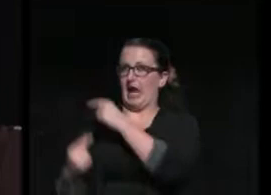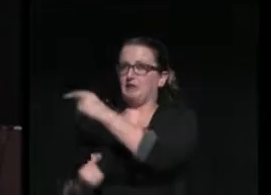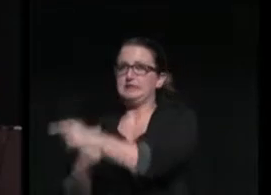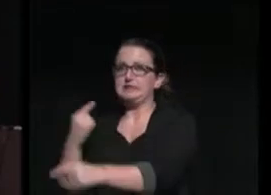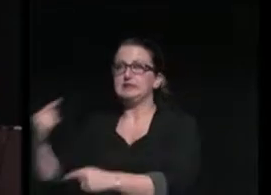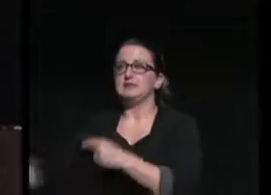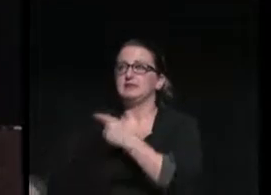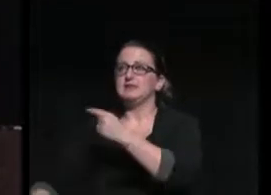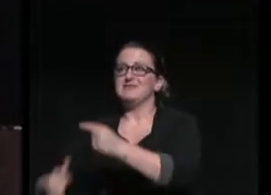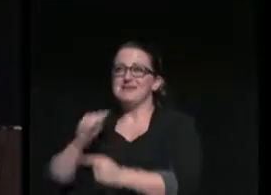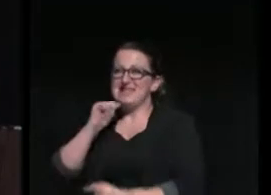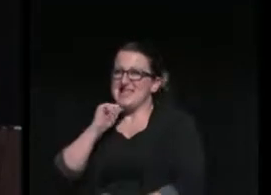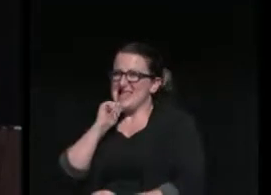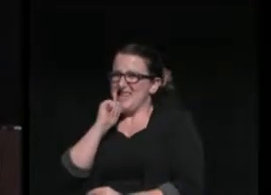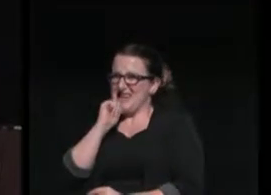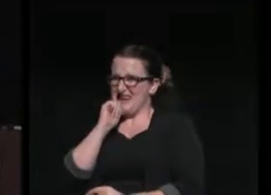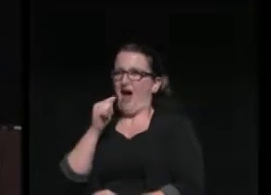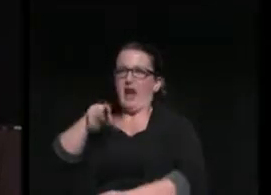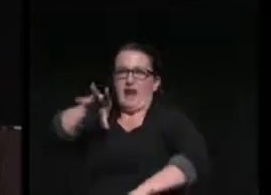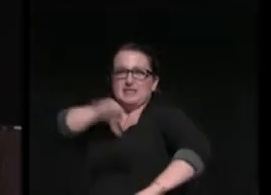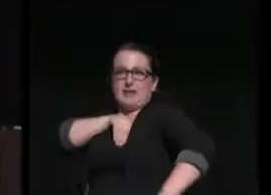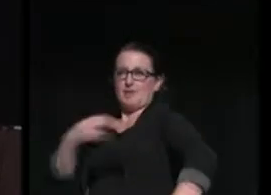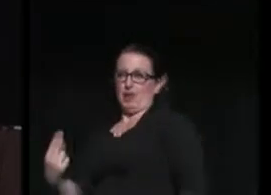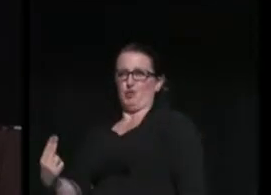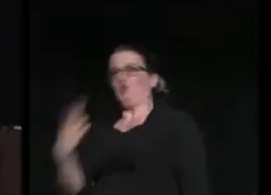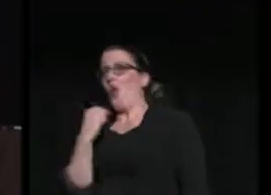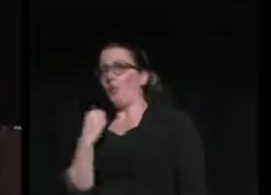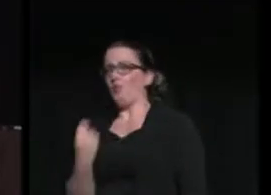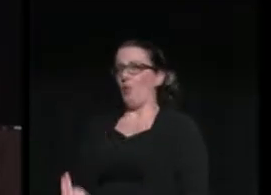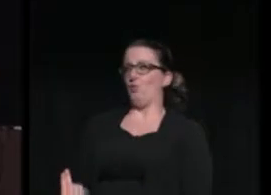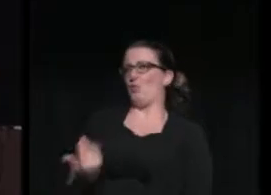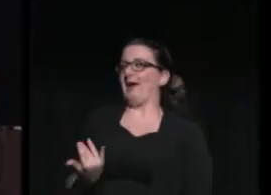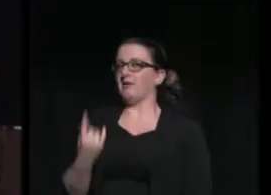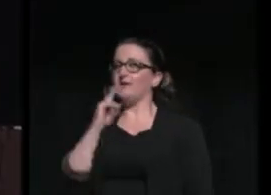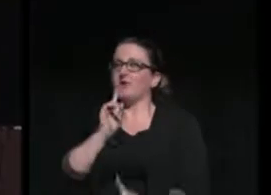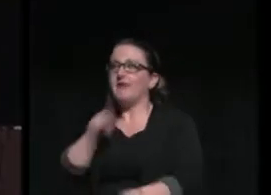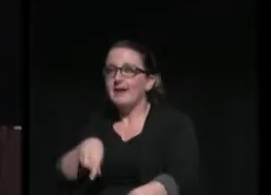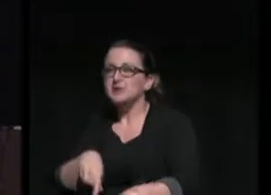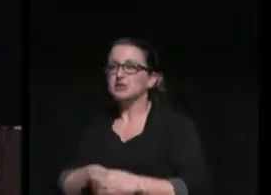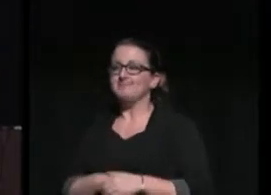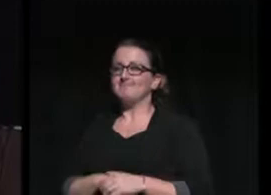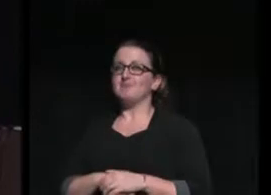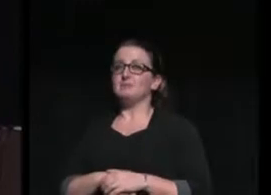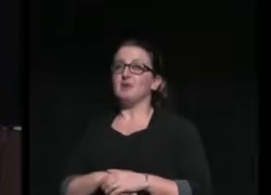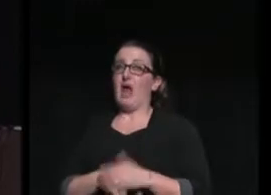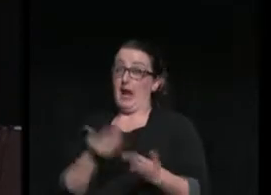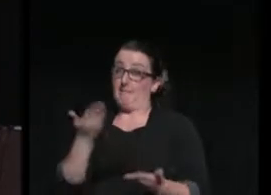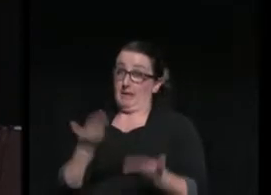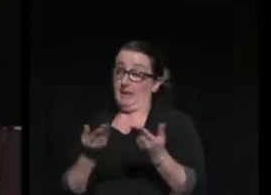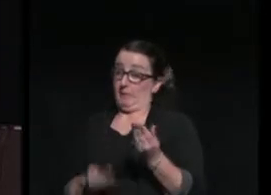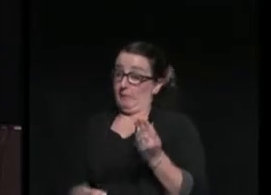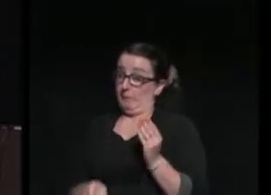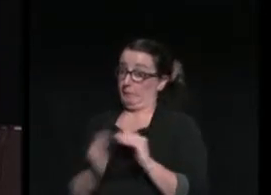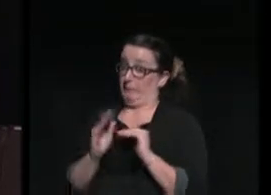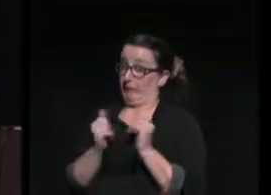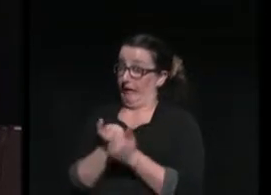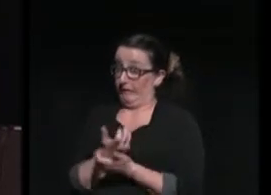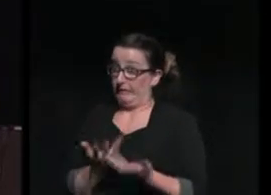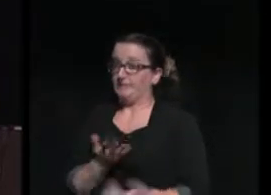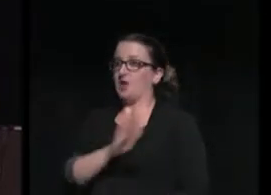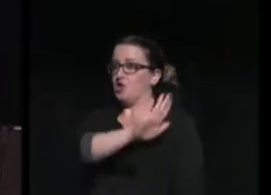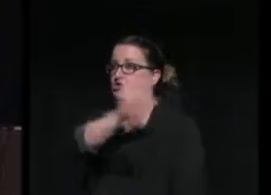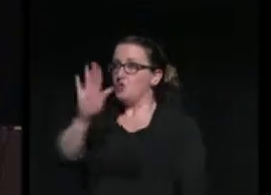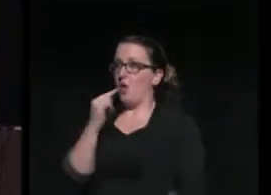anyone tell you to sit down and wait your turn. And perhaps more than any, your generation